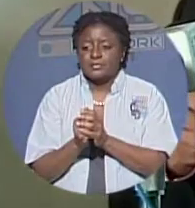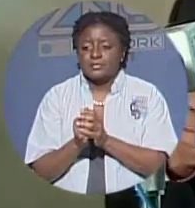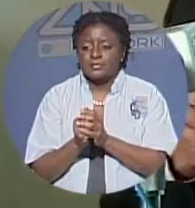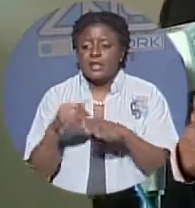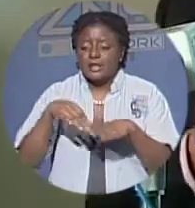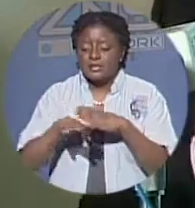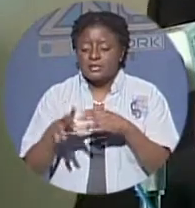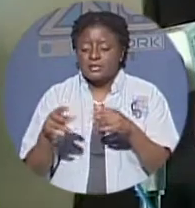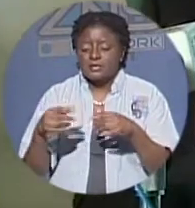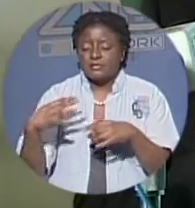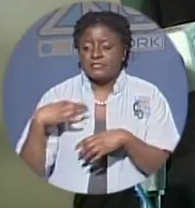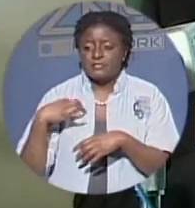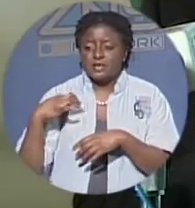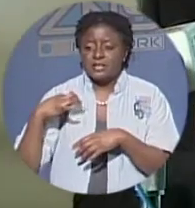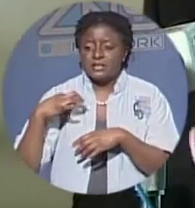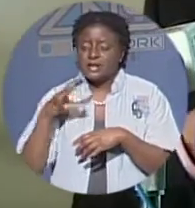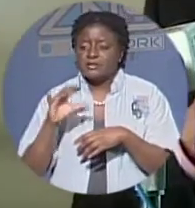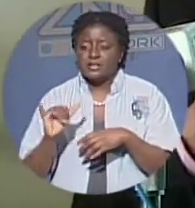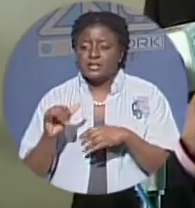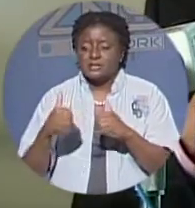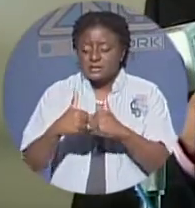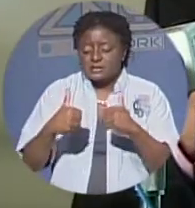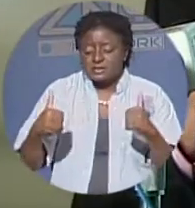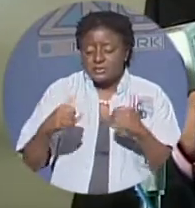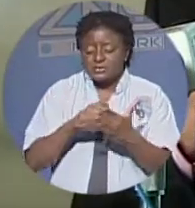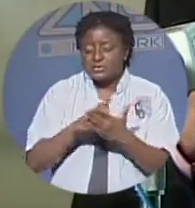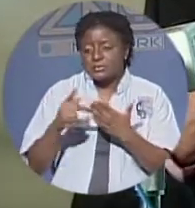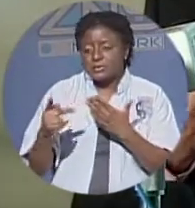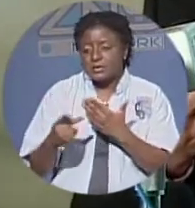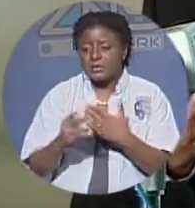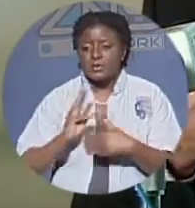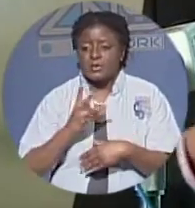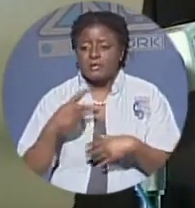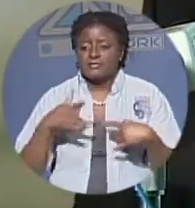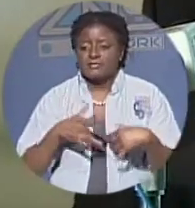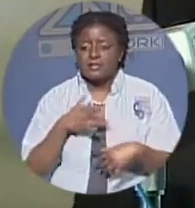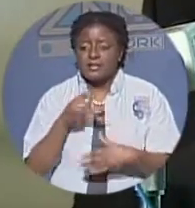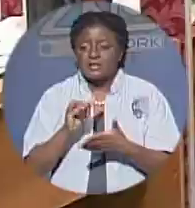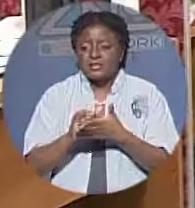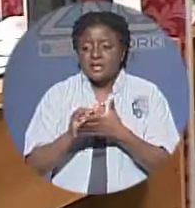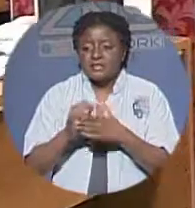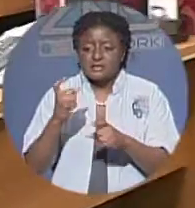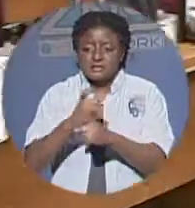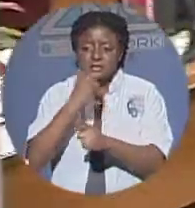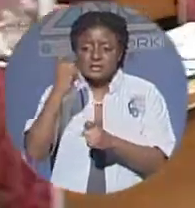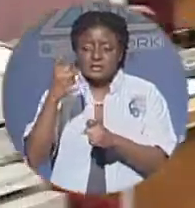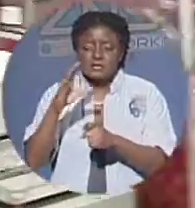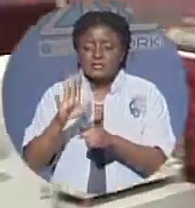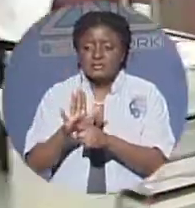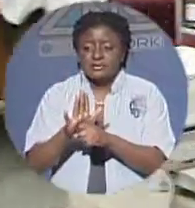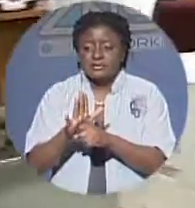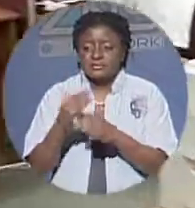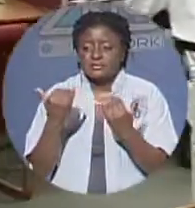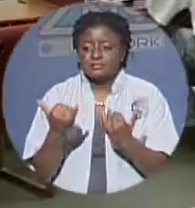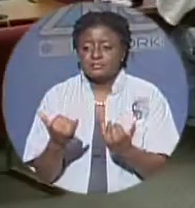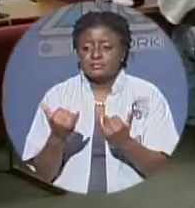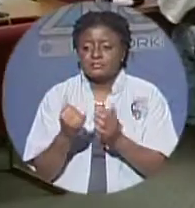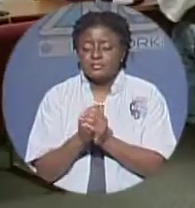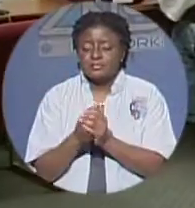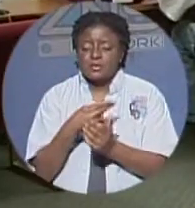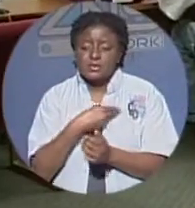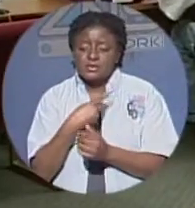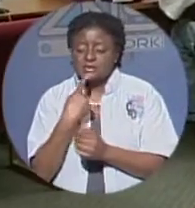program and we feel that's that's been fairly successful for us at the moment houston says